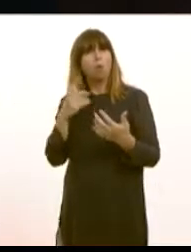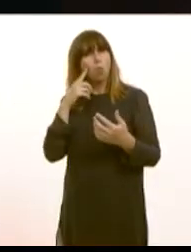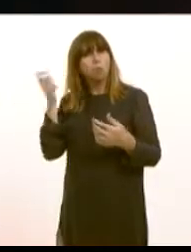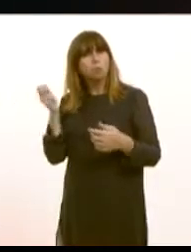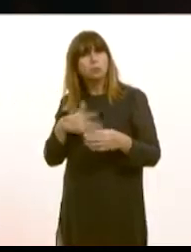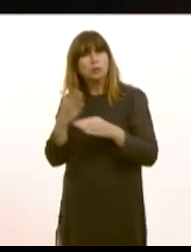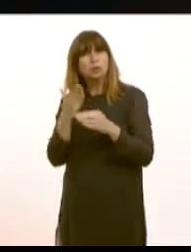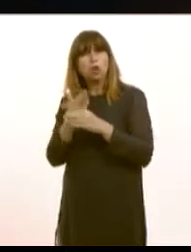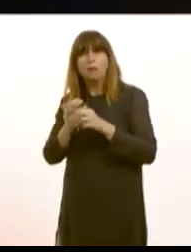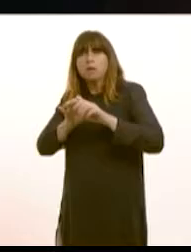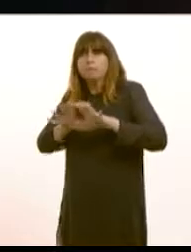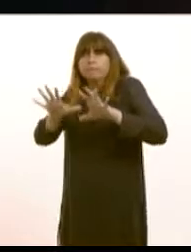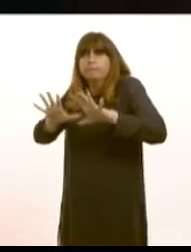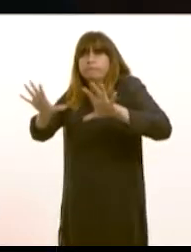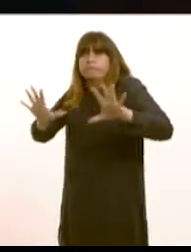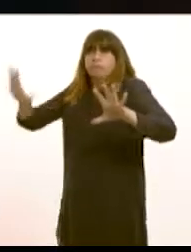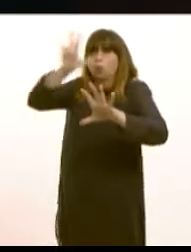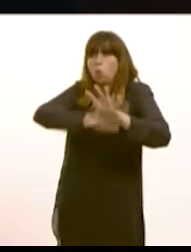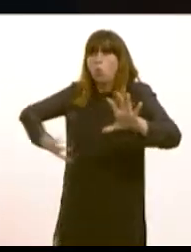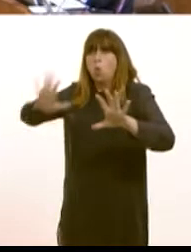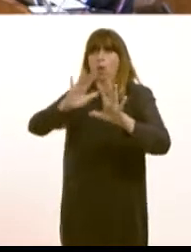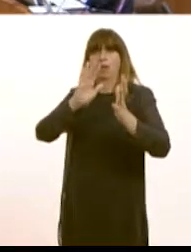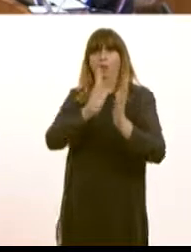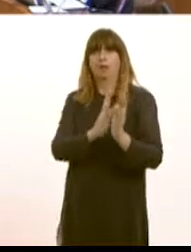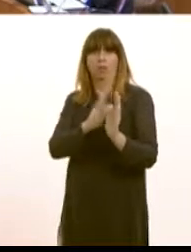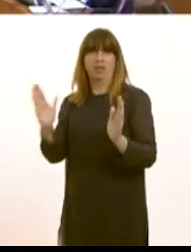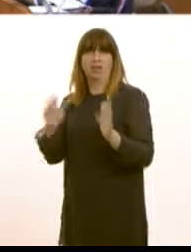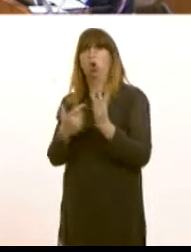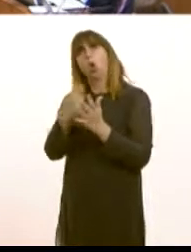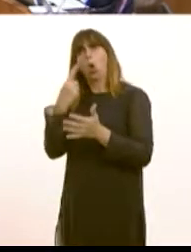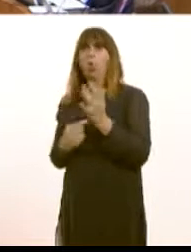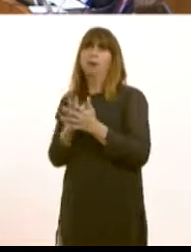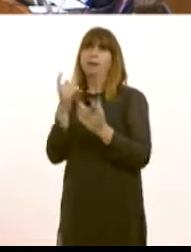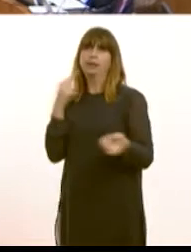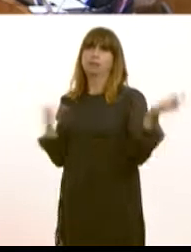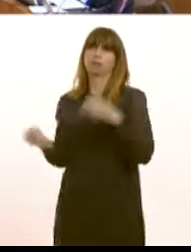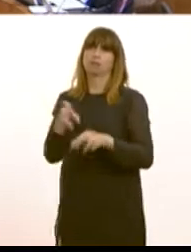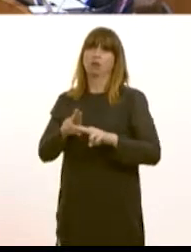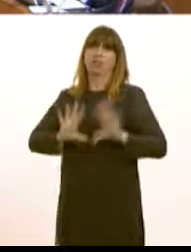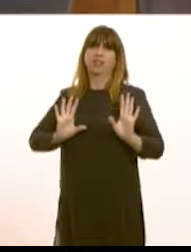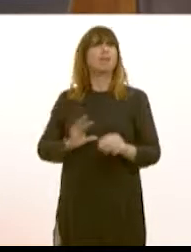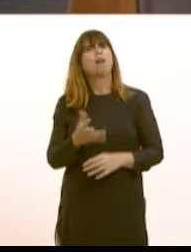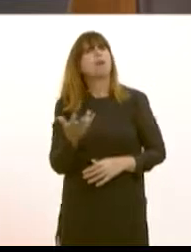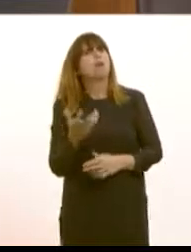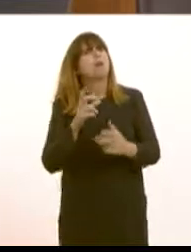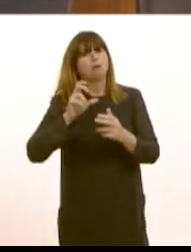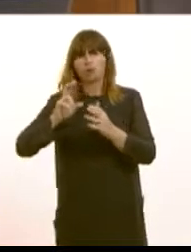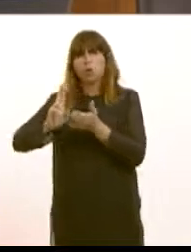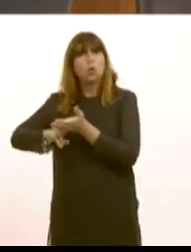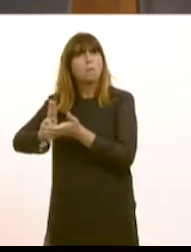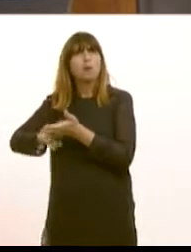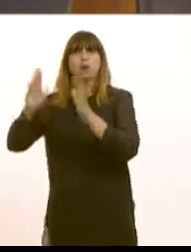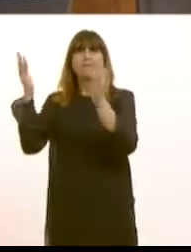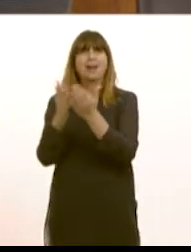opportunities across the entire South East No I mean of course Newport and the Valleys are part of